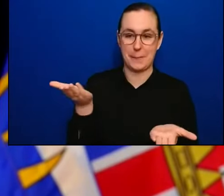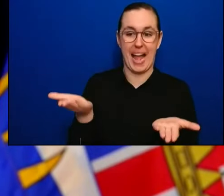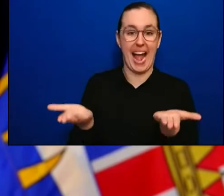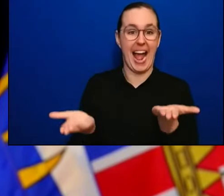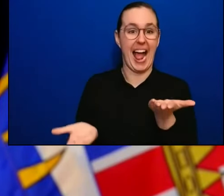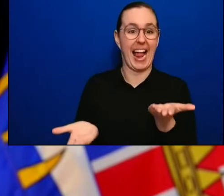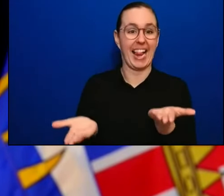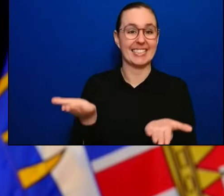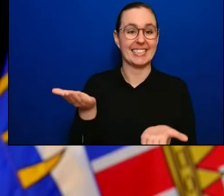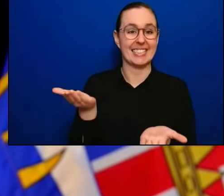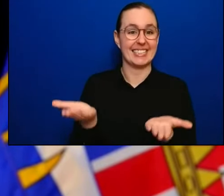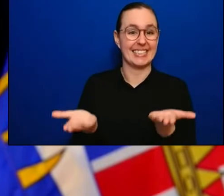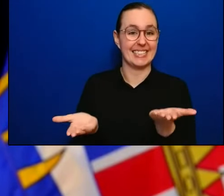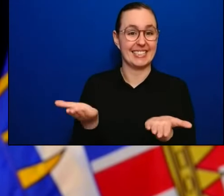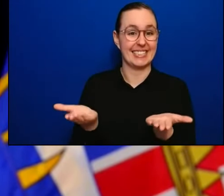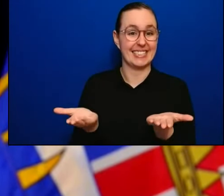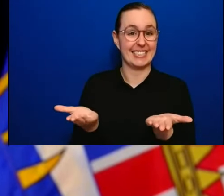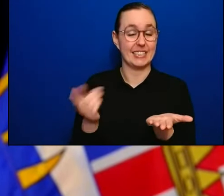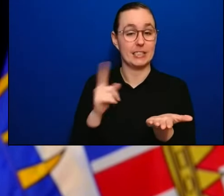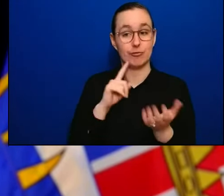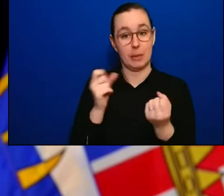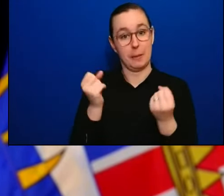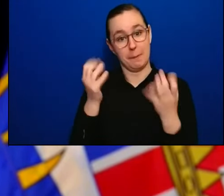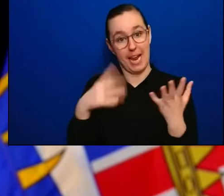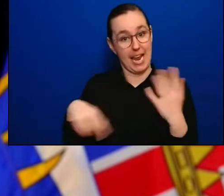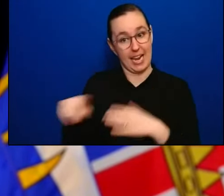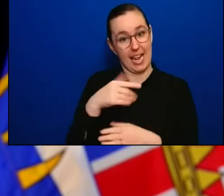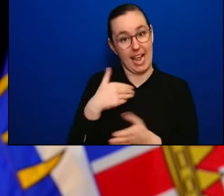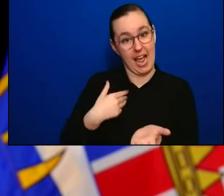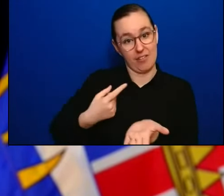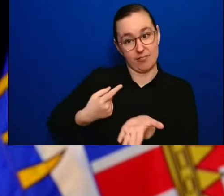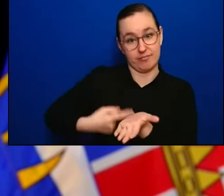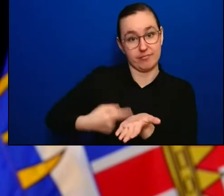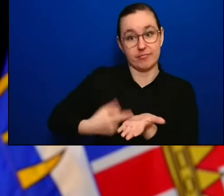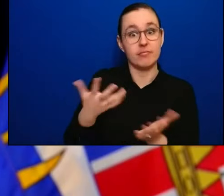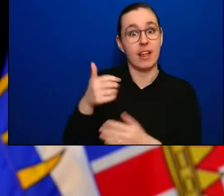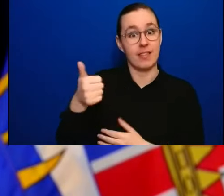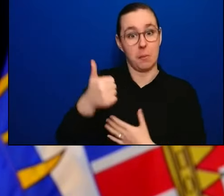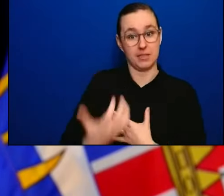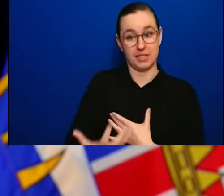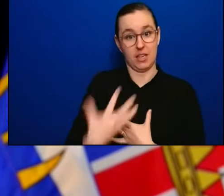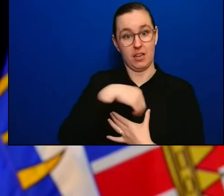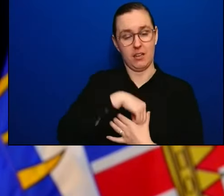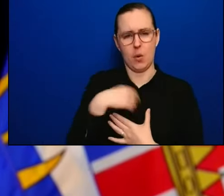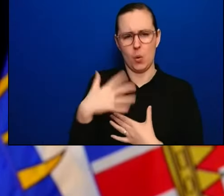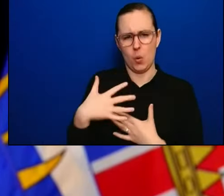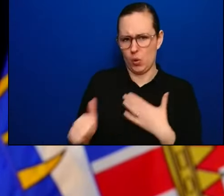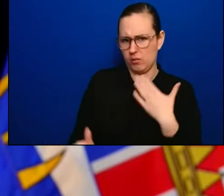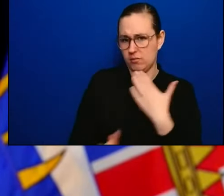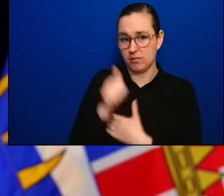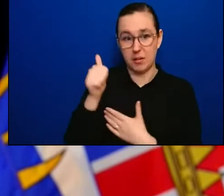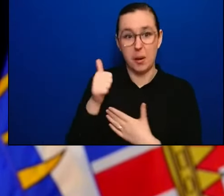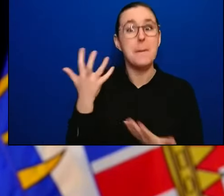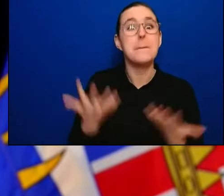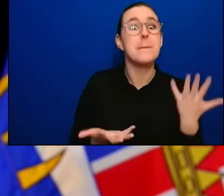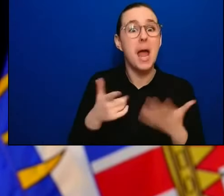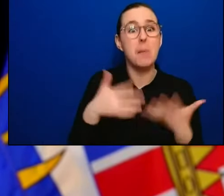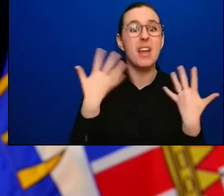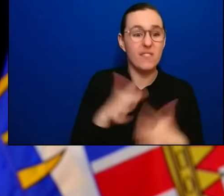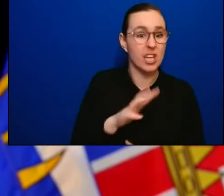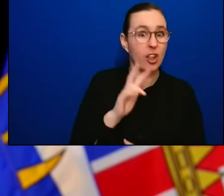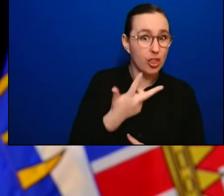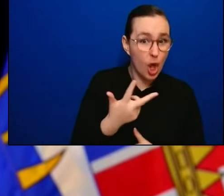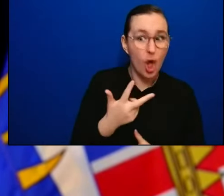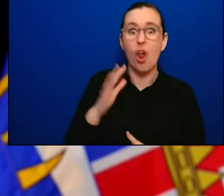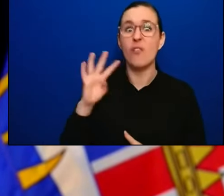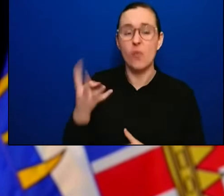people I've spoken to who are at a higher risk despite being trying trying triple or even quadruple vaccinated shortly are